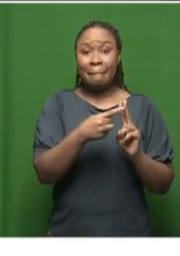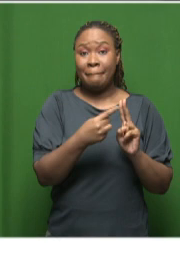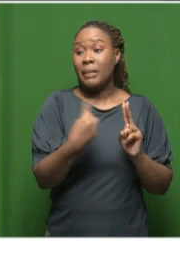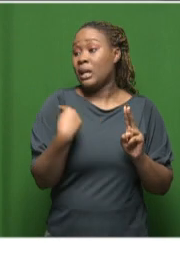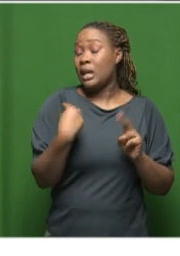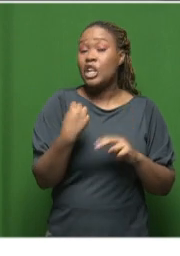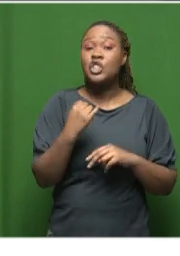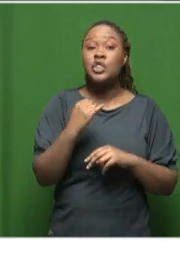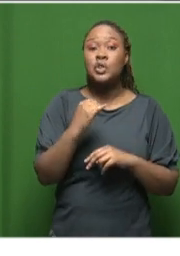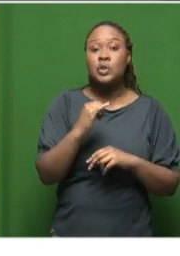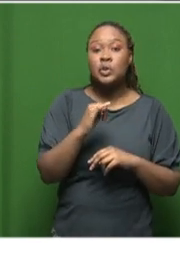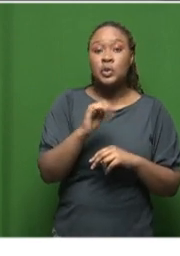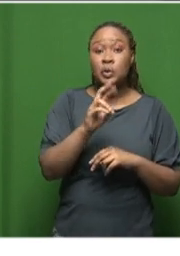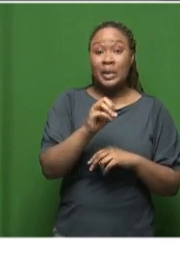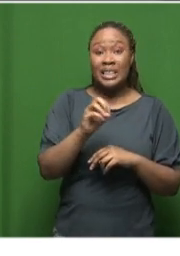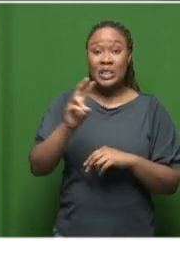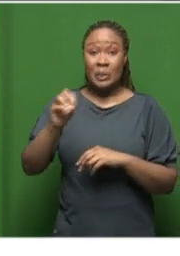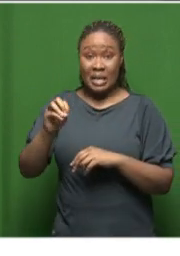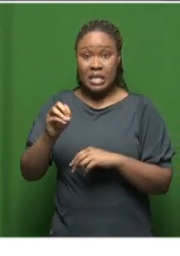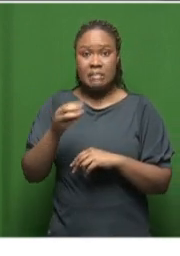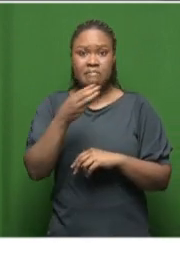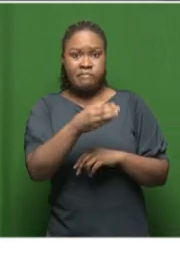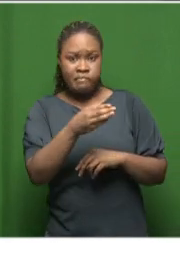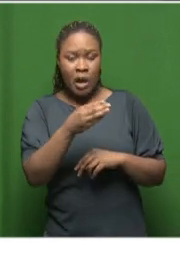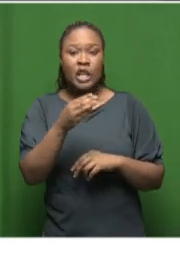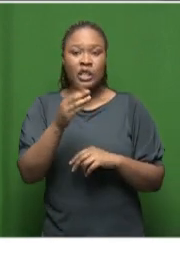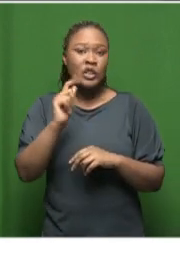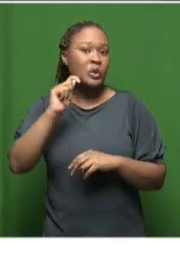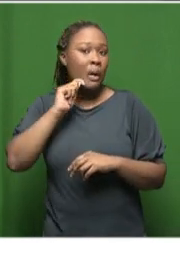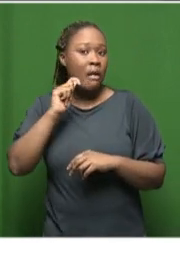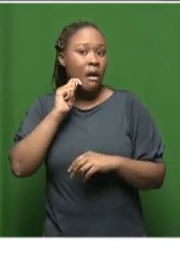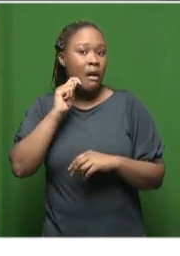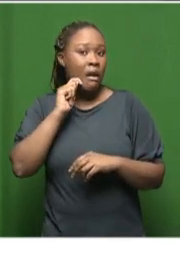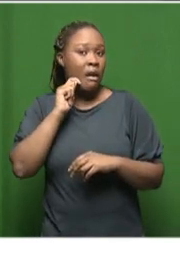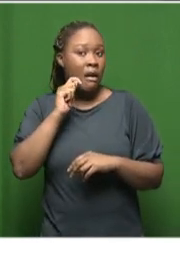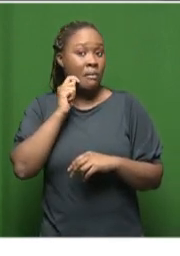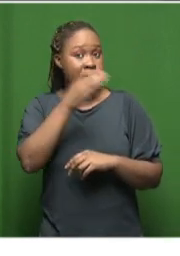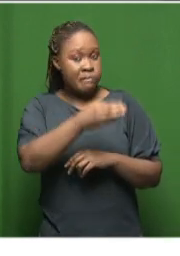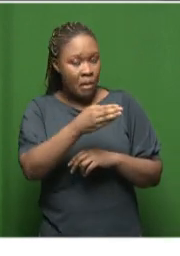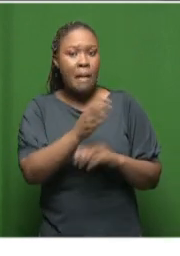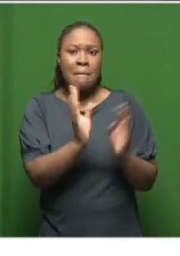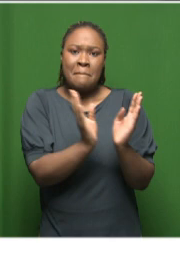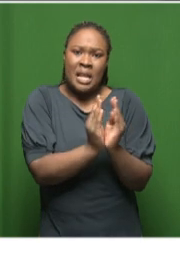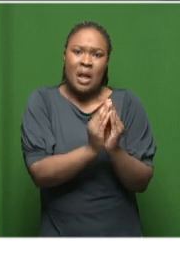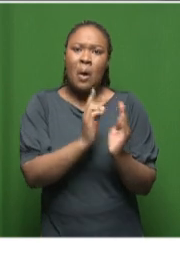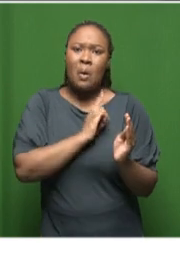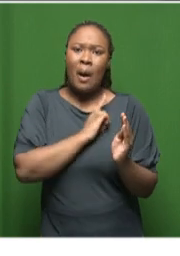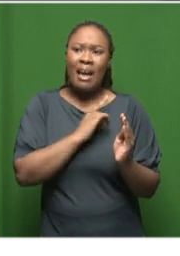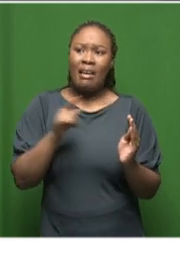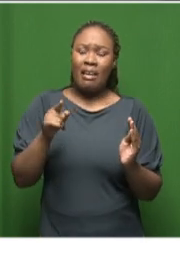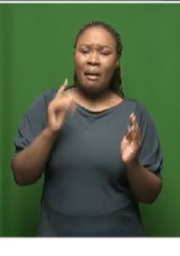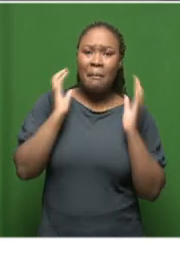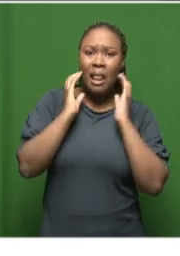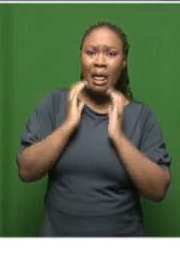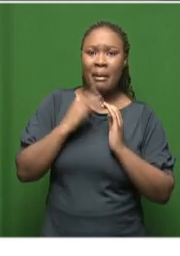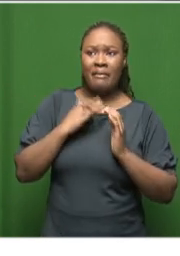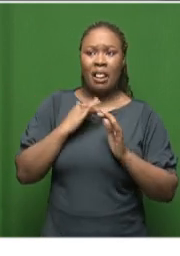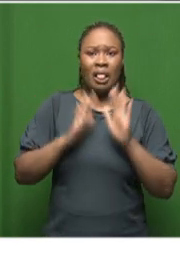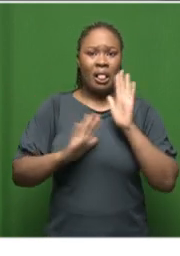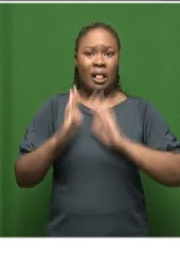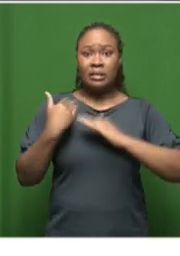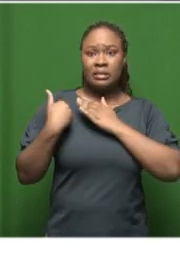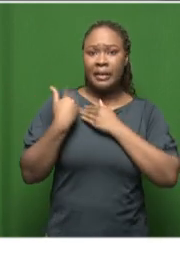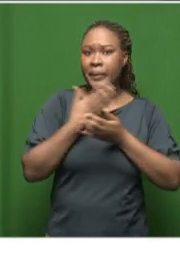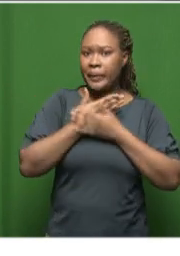Academy. The meeting was solely about the alleged threats against Mr. Malema and nothing else to which feedback was